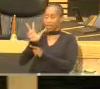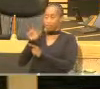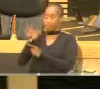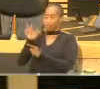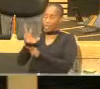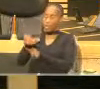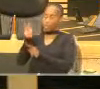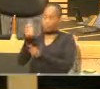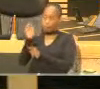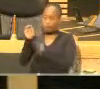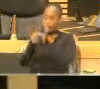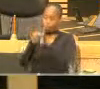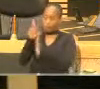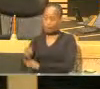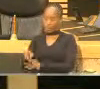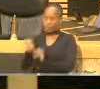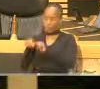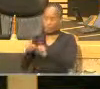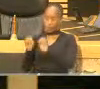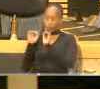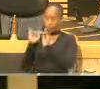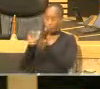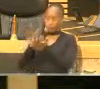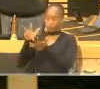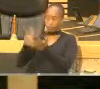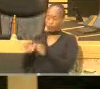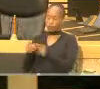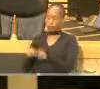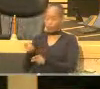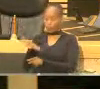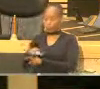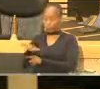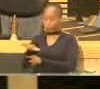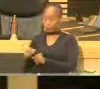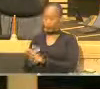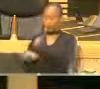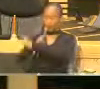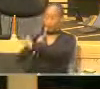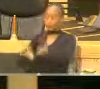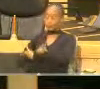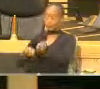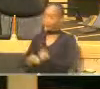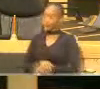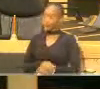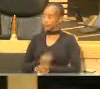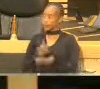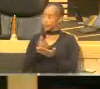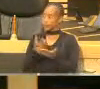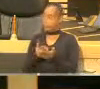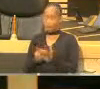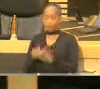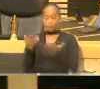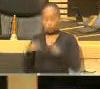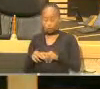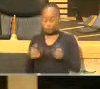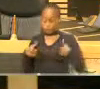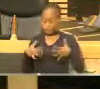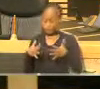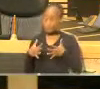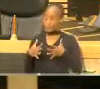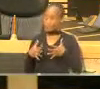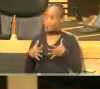for critical upgrading of infrastructure at these industrial parks. Some upgrades have already commenced at